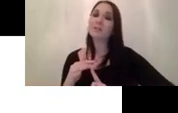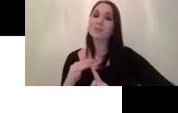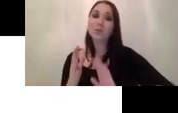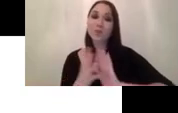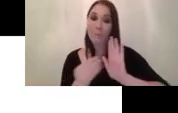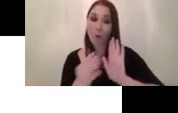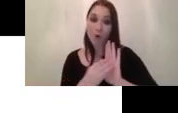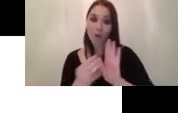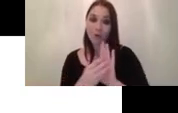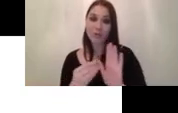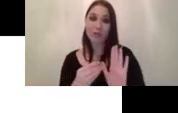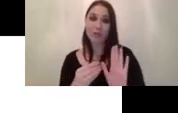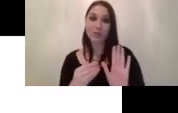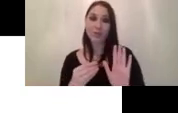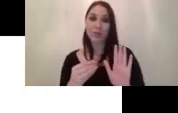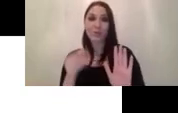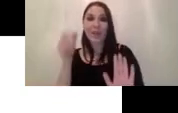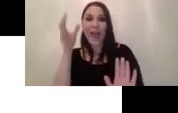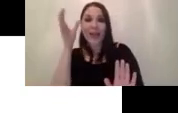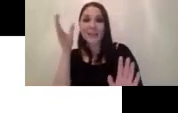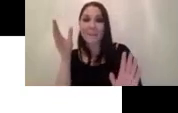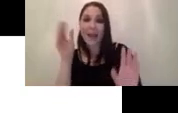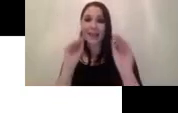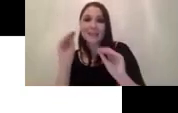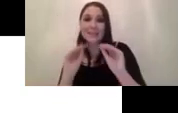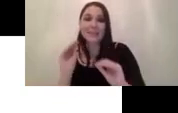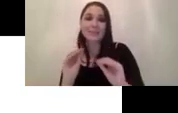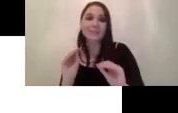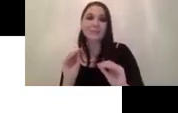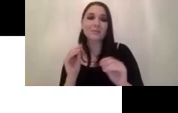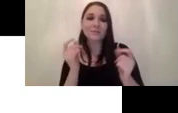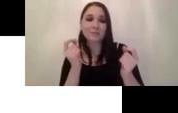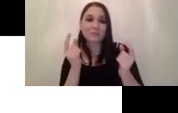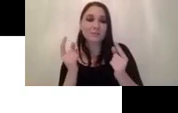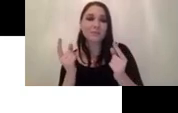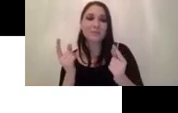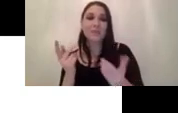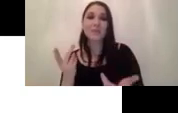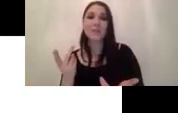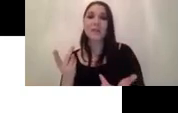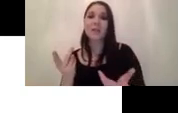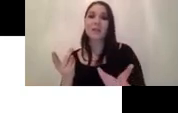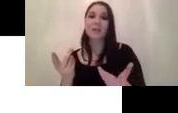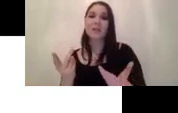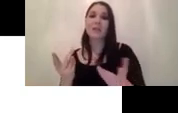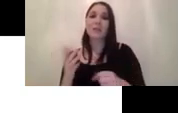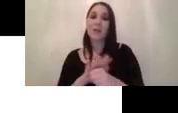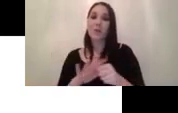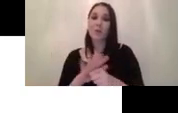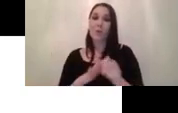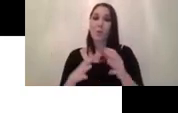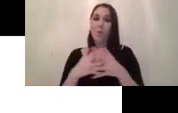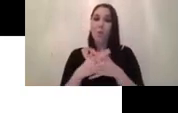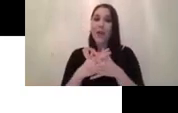estimate the rotated rect and the waist location to roughly estimate the